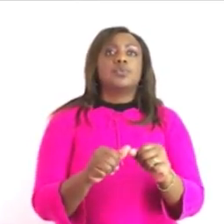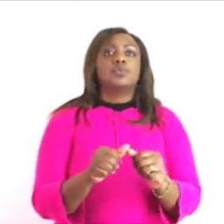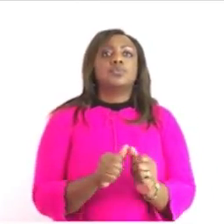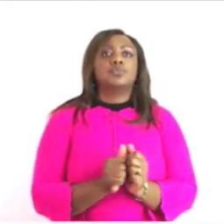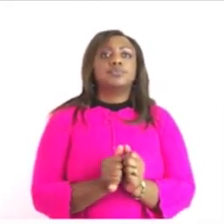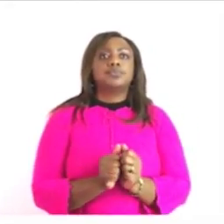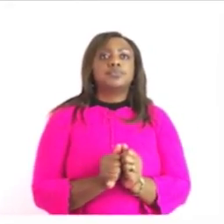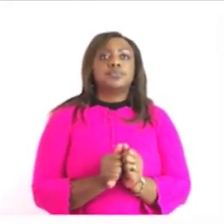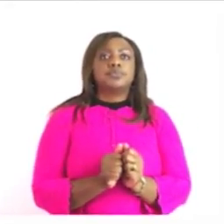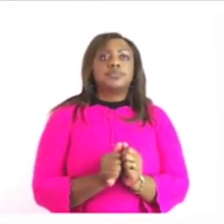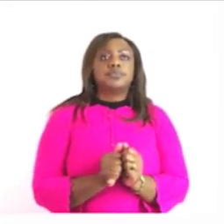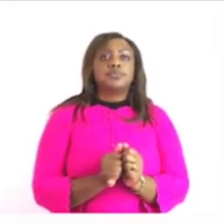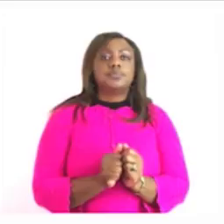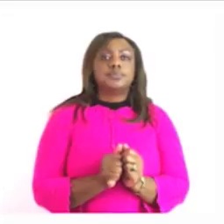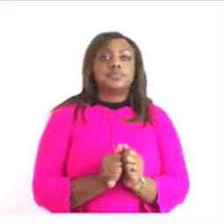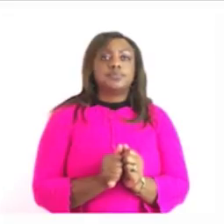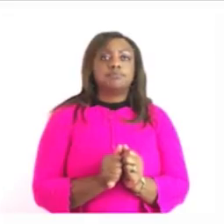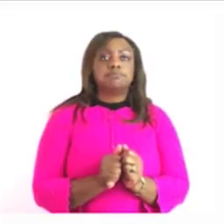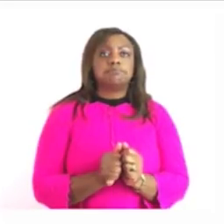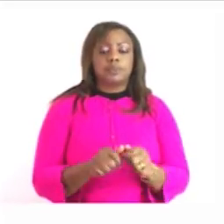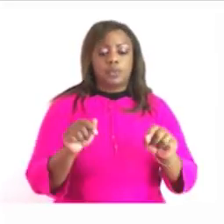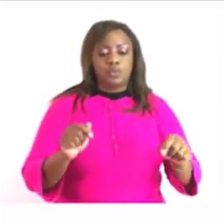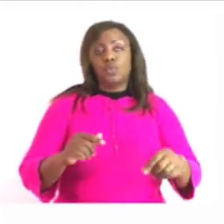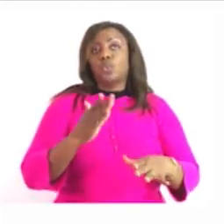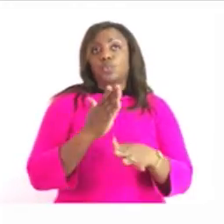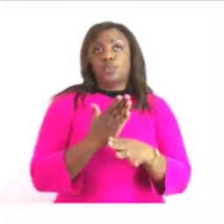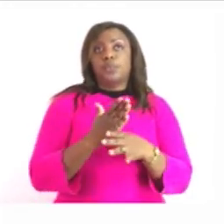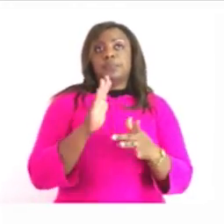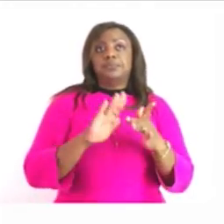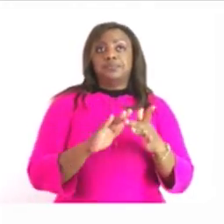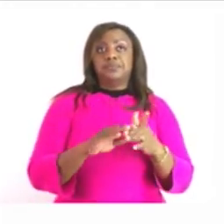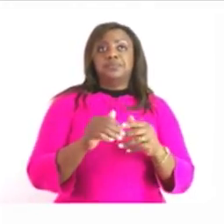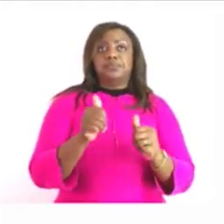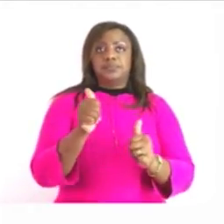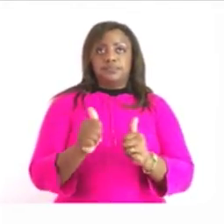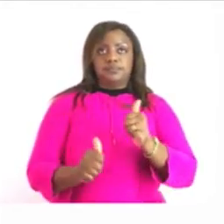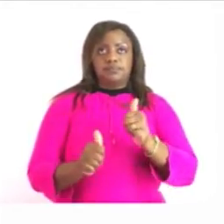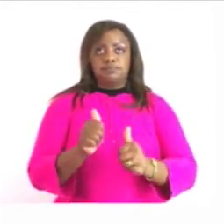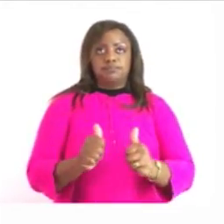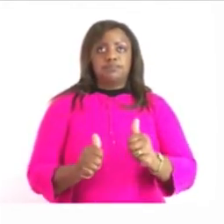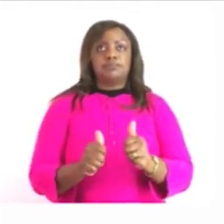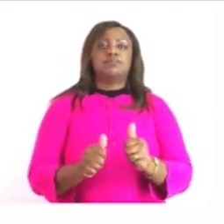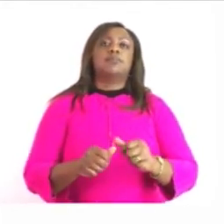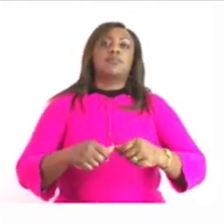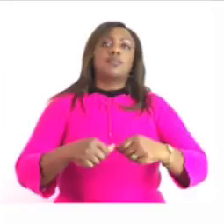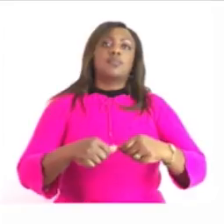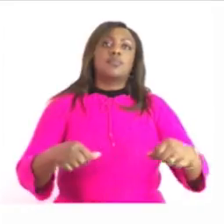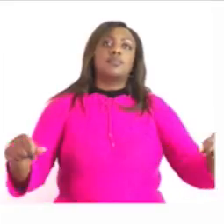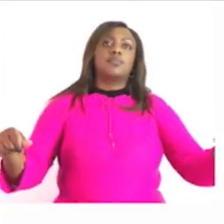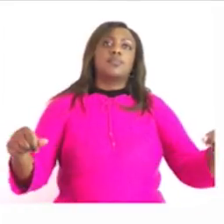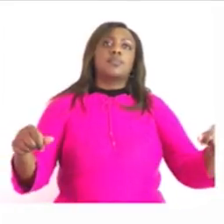the work of today estimating and measuring so the